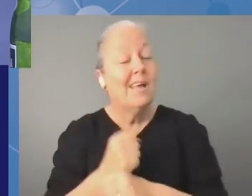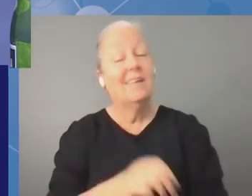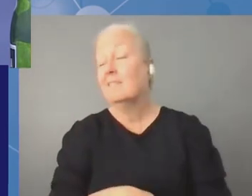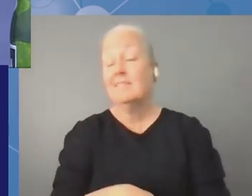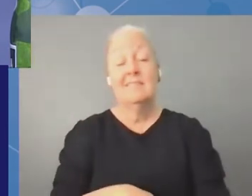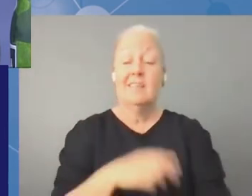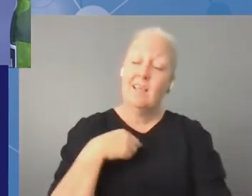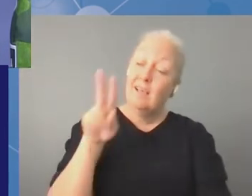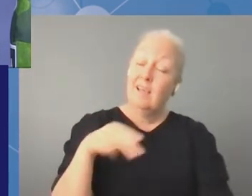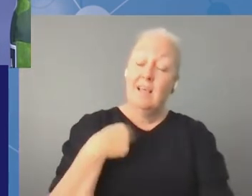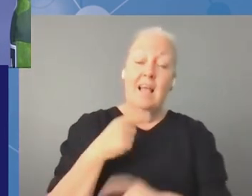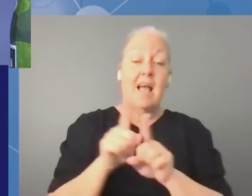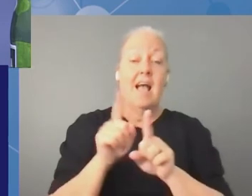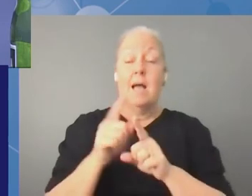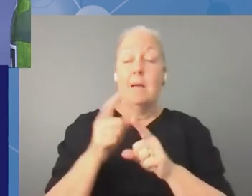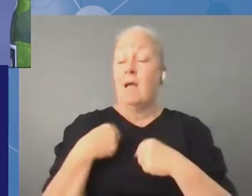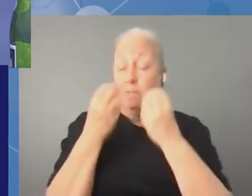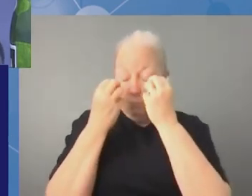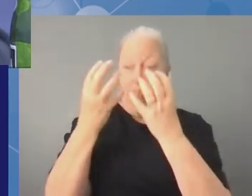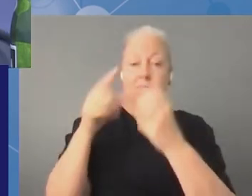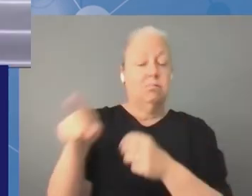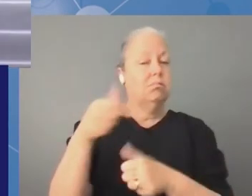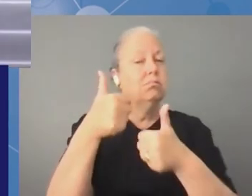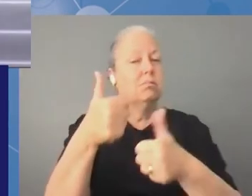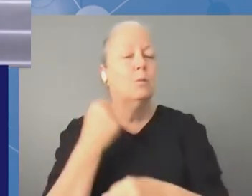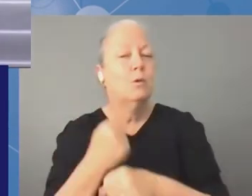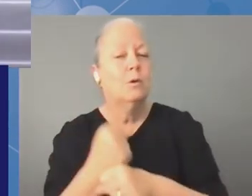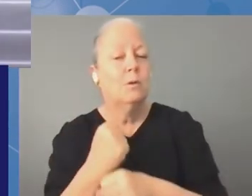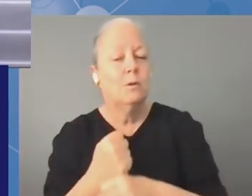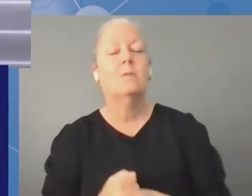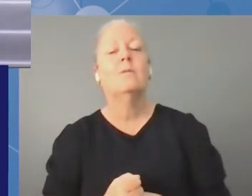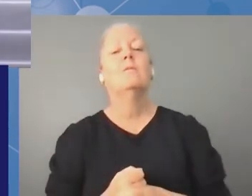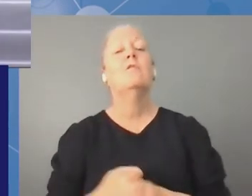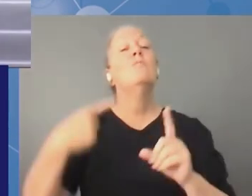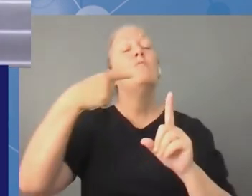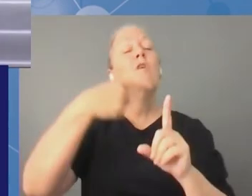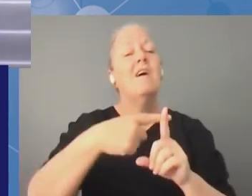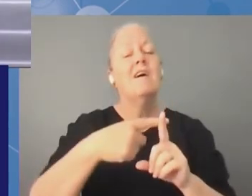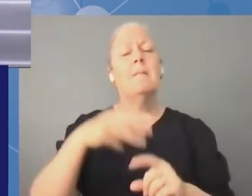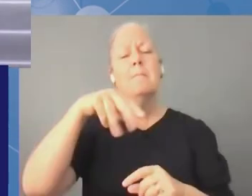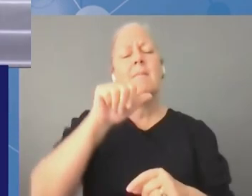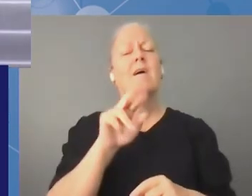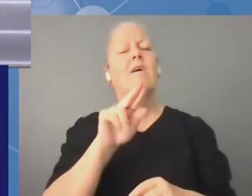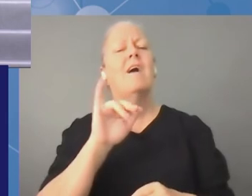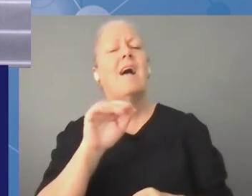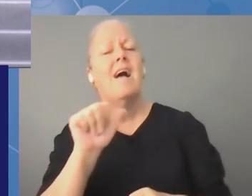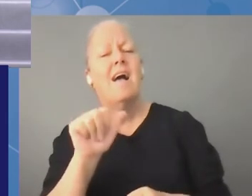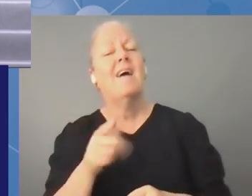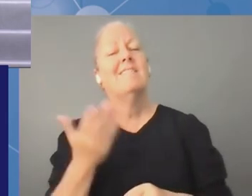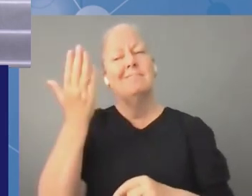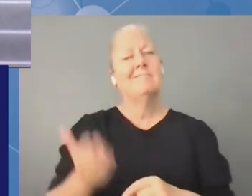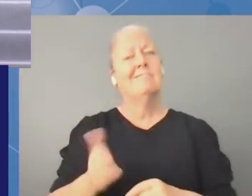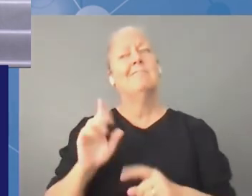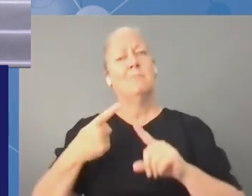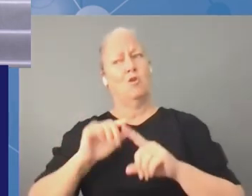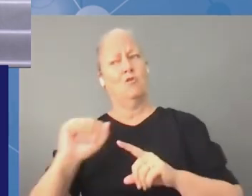and and i feel this year we've had the addition of maria francesca and her team and i really